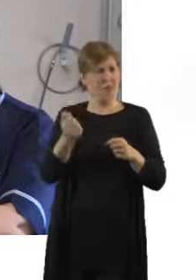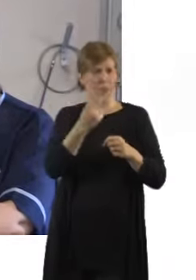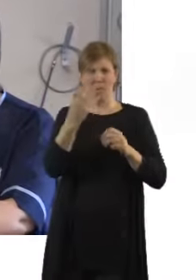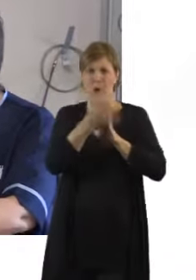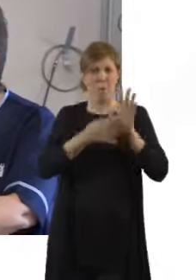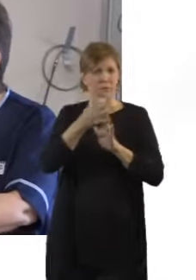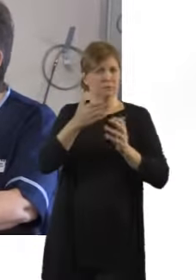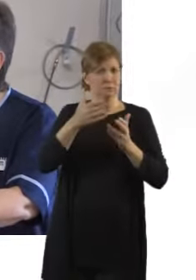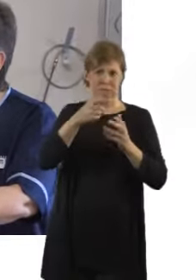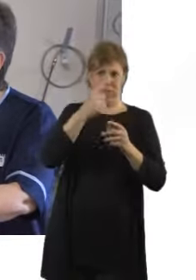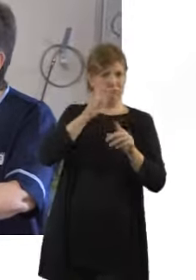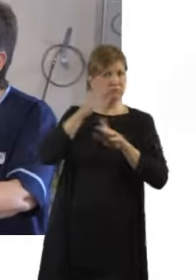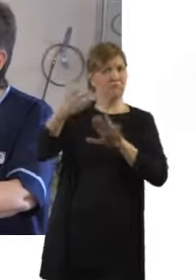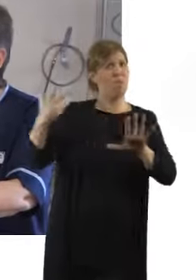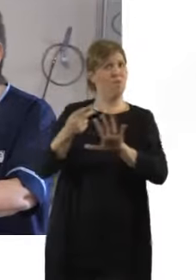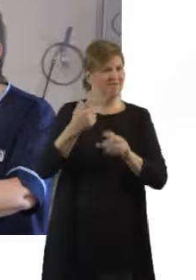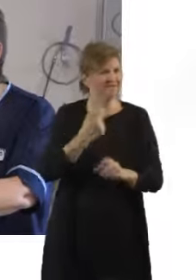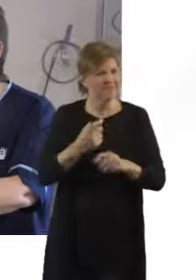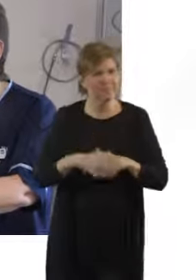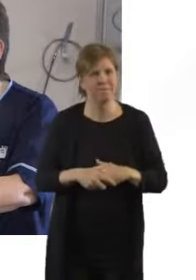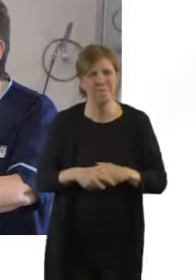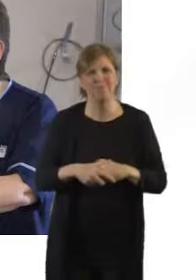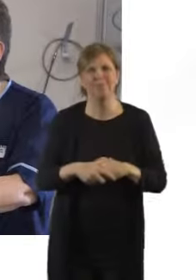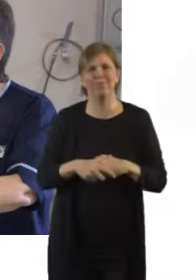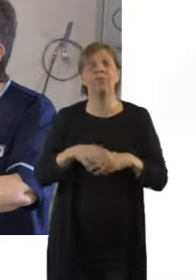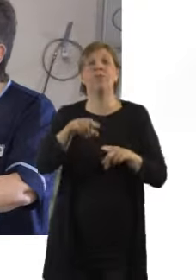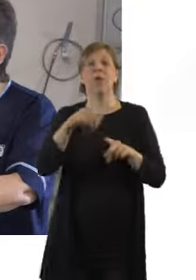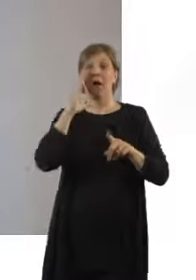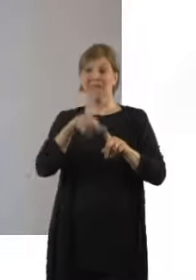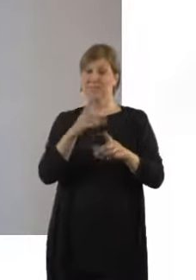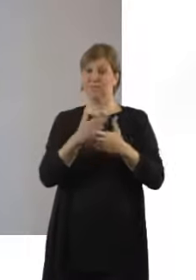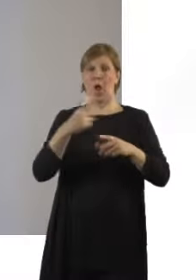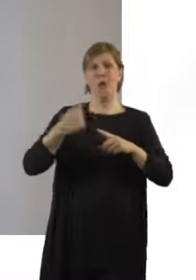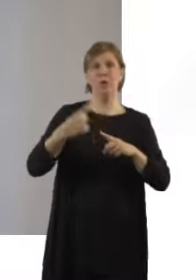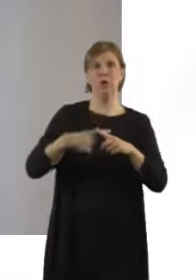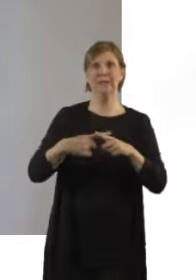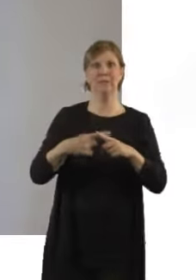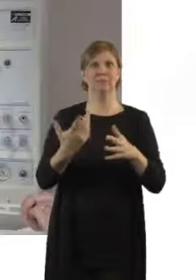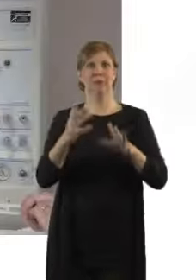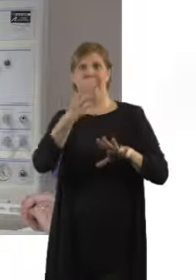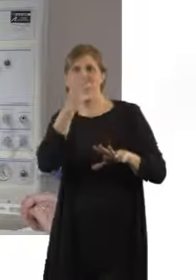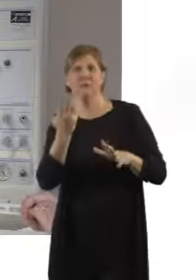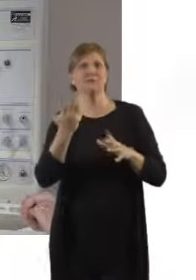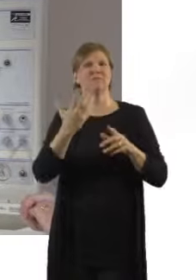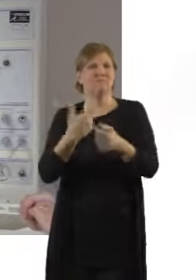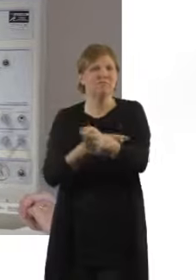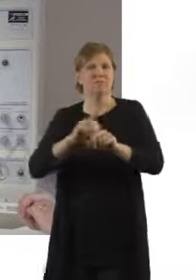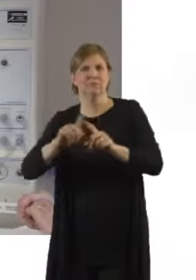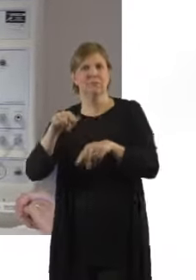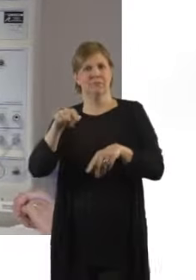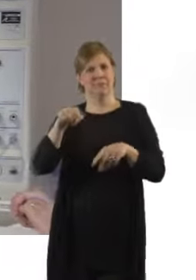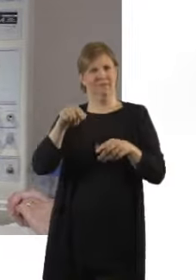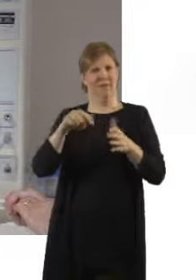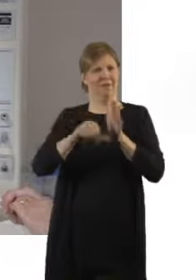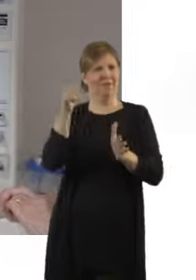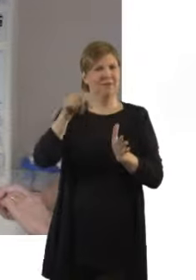please note that if there's an emergency and the anaesthetist's in theatre, you may have to wait in a queue. Dorothy, we're not actually going to show